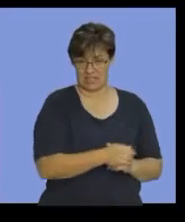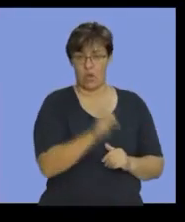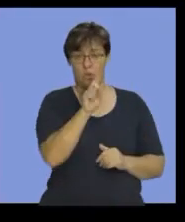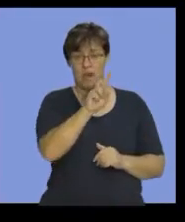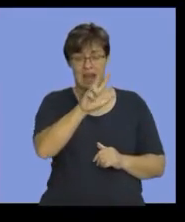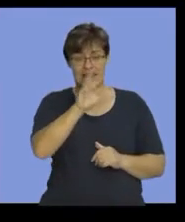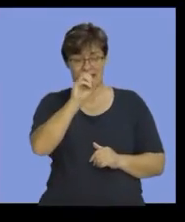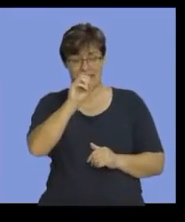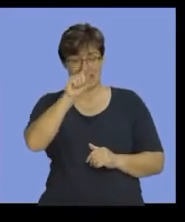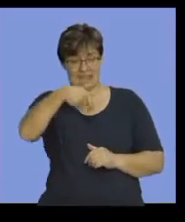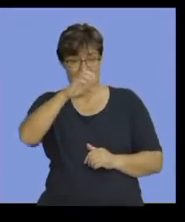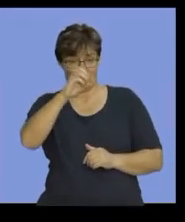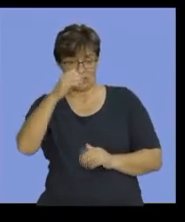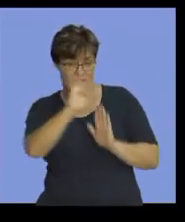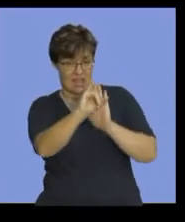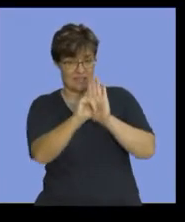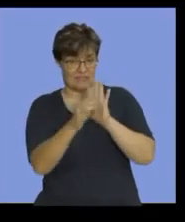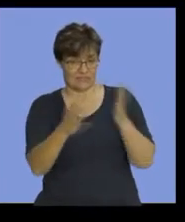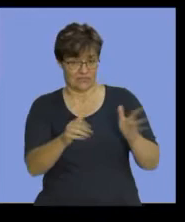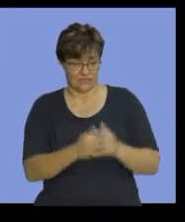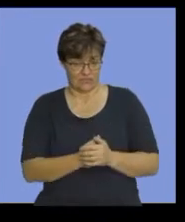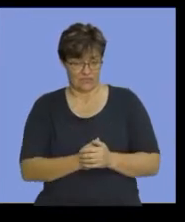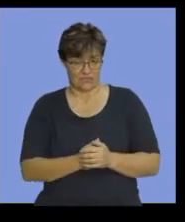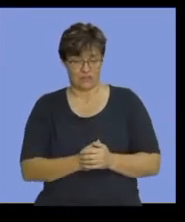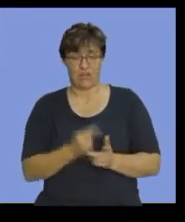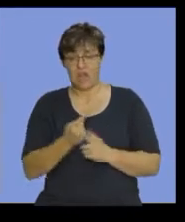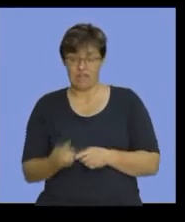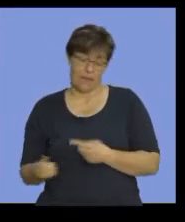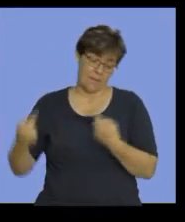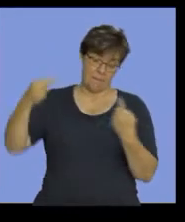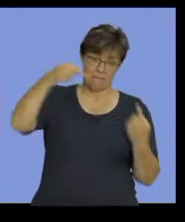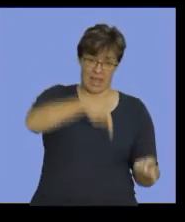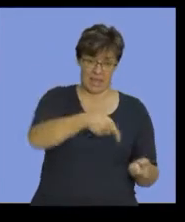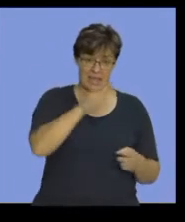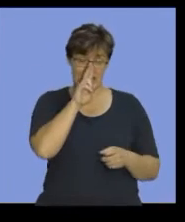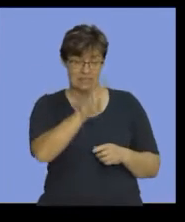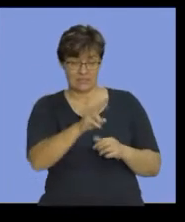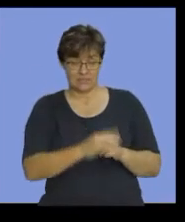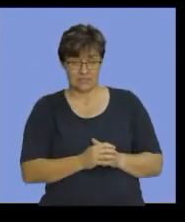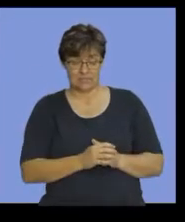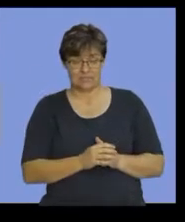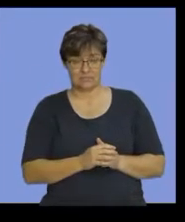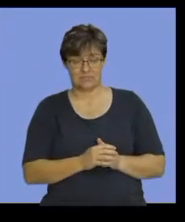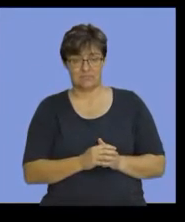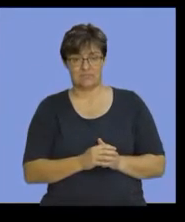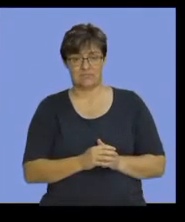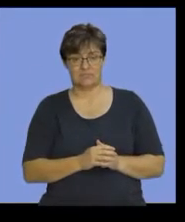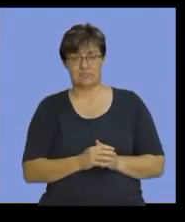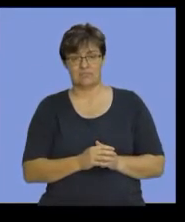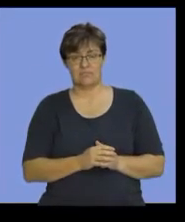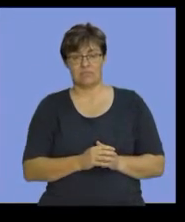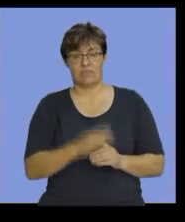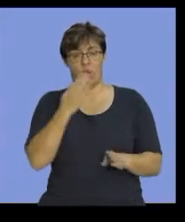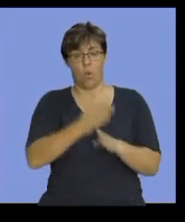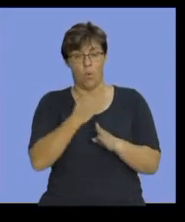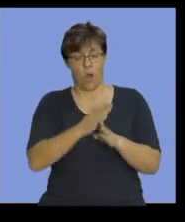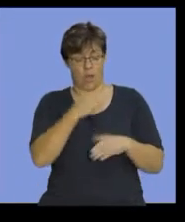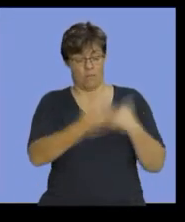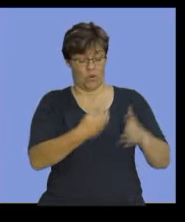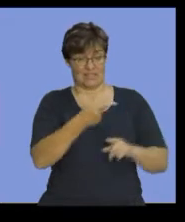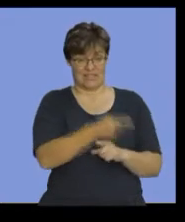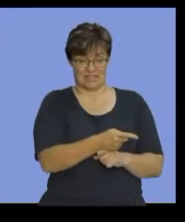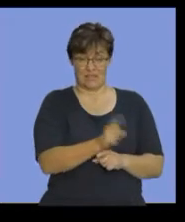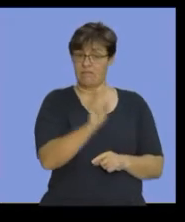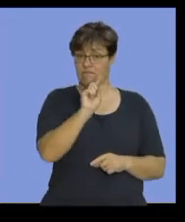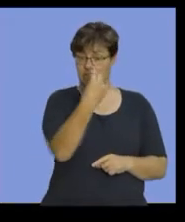was identified. So therefore, if we go back here now, into my working process, right?